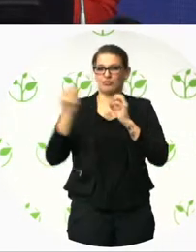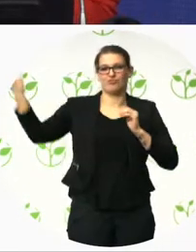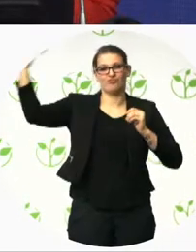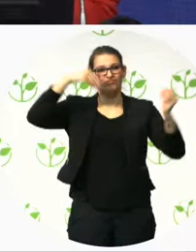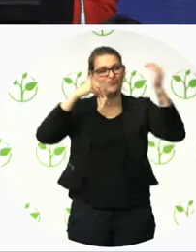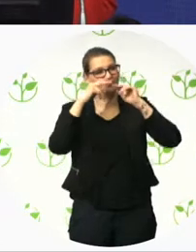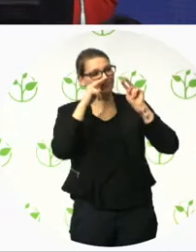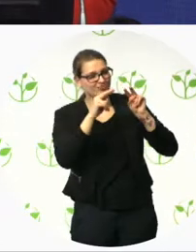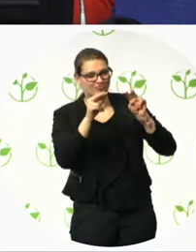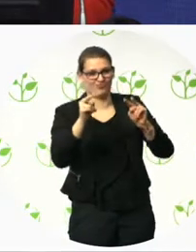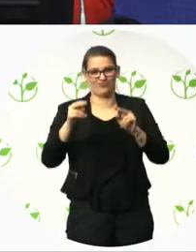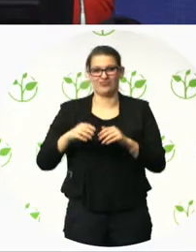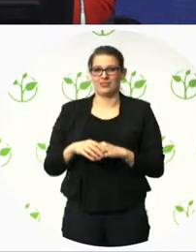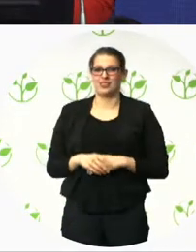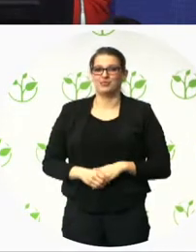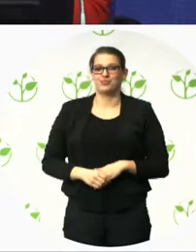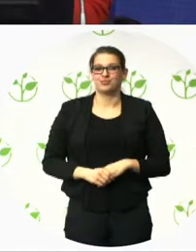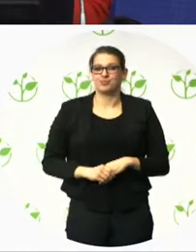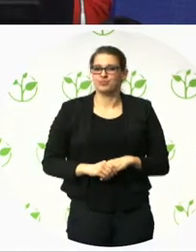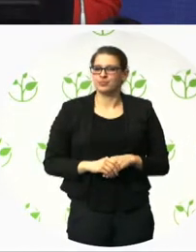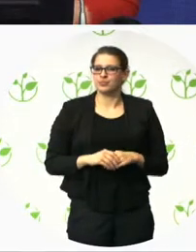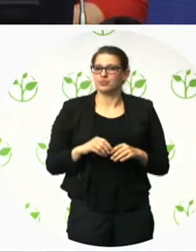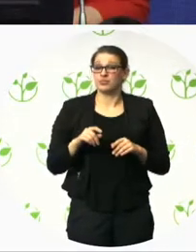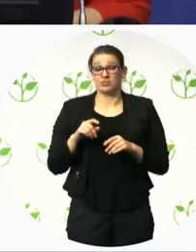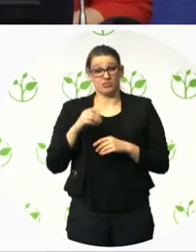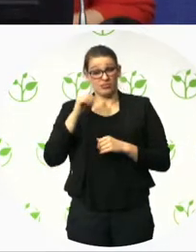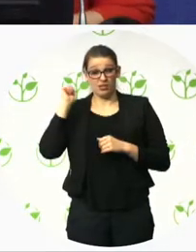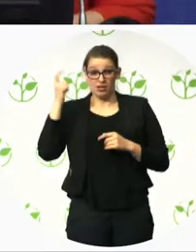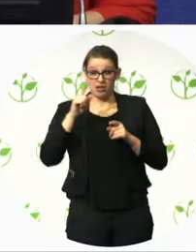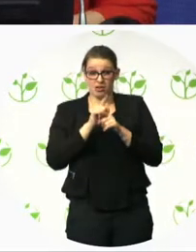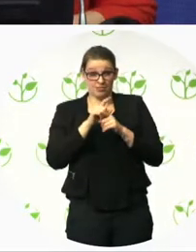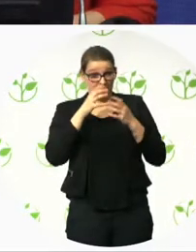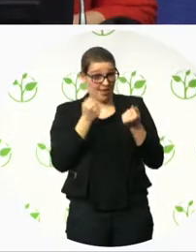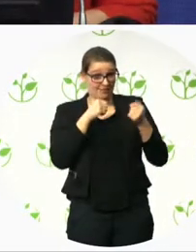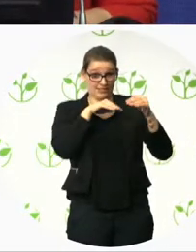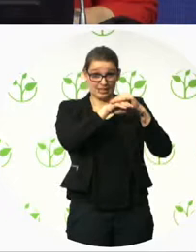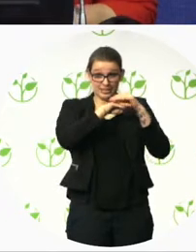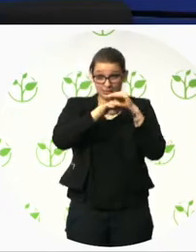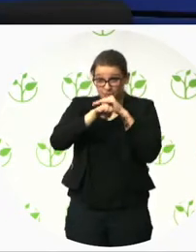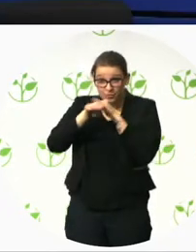If it is accessible for everyone, it is also accessible for tourists. Thank you very much.